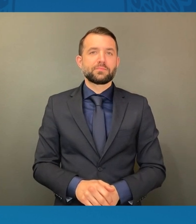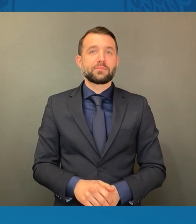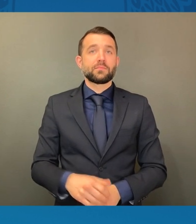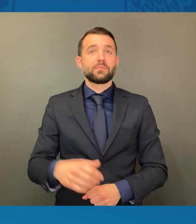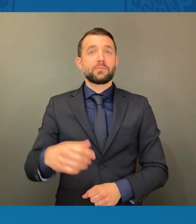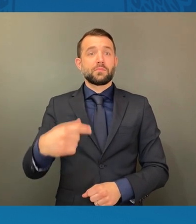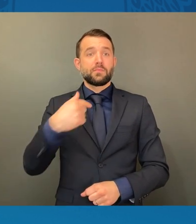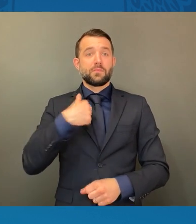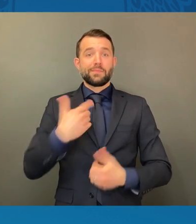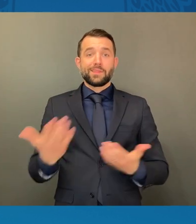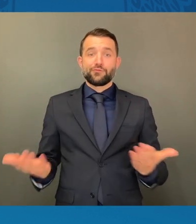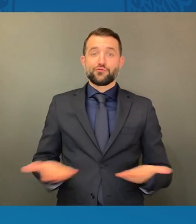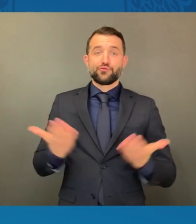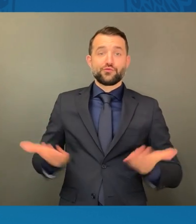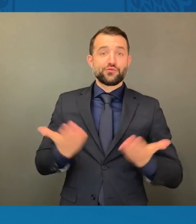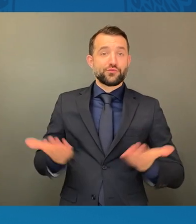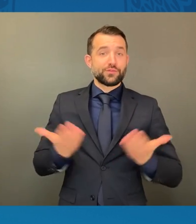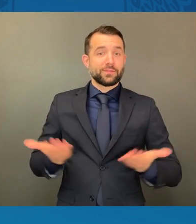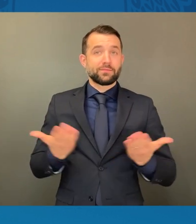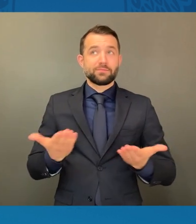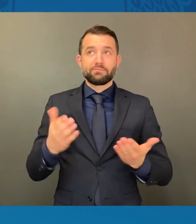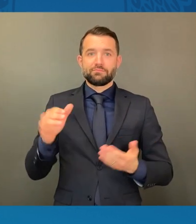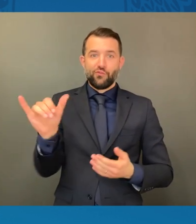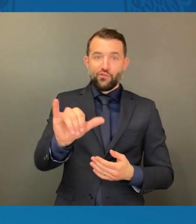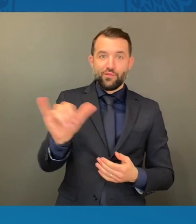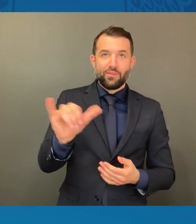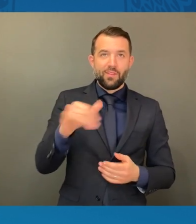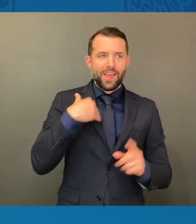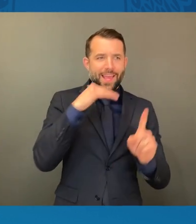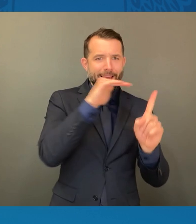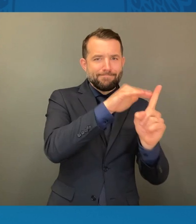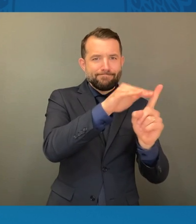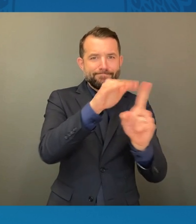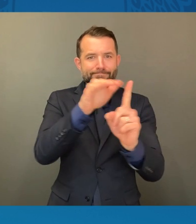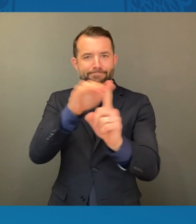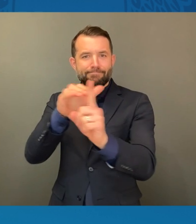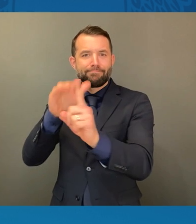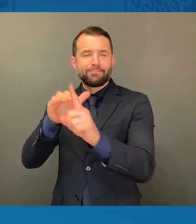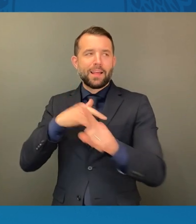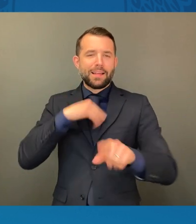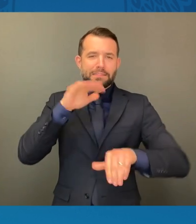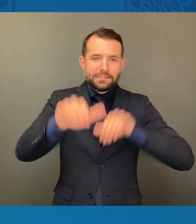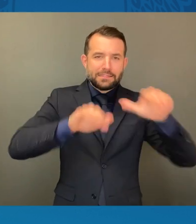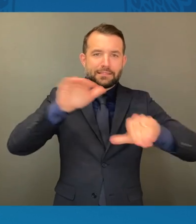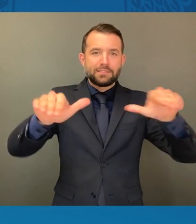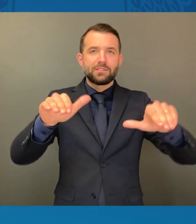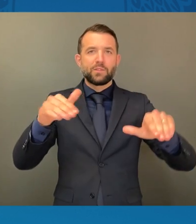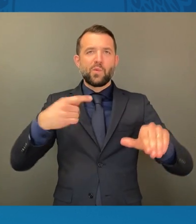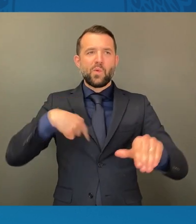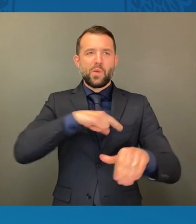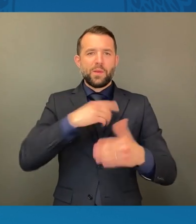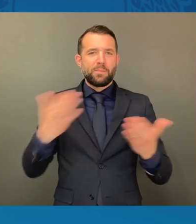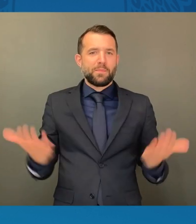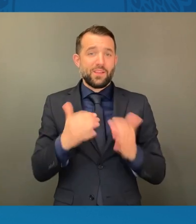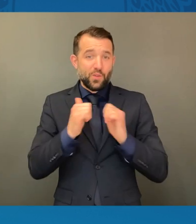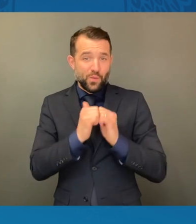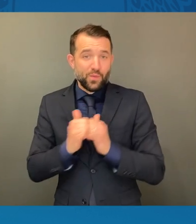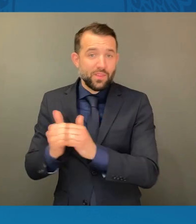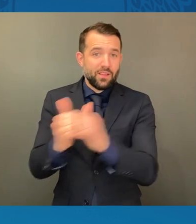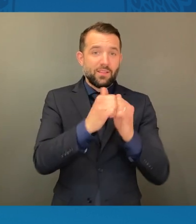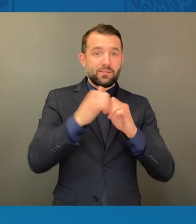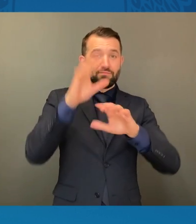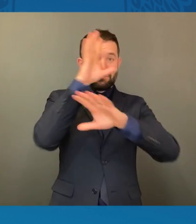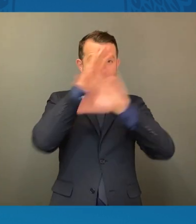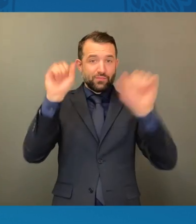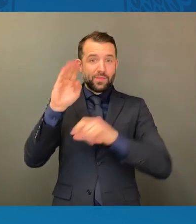to also remind you that we all stand together. President Biden and I are working for this